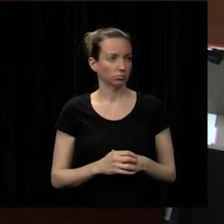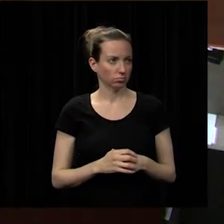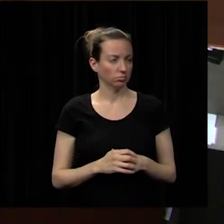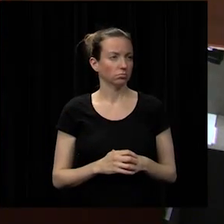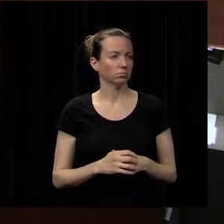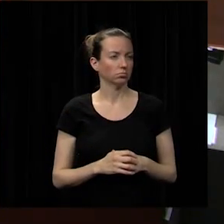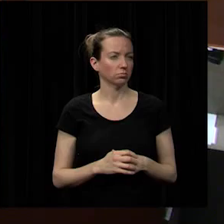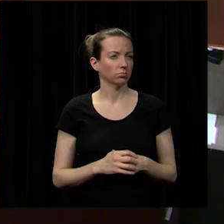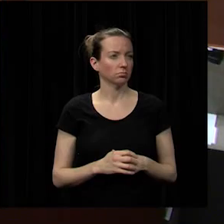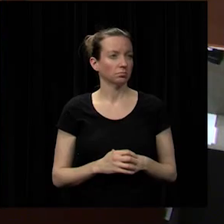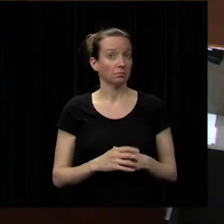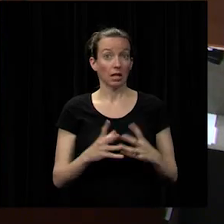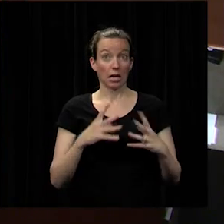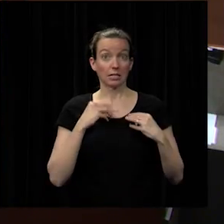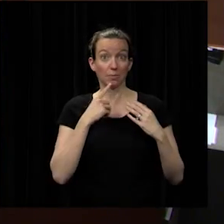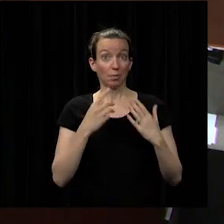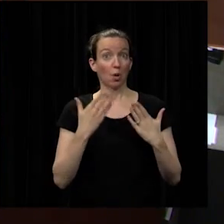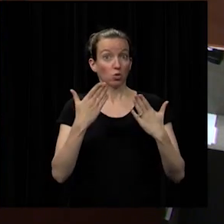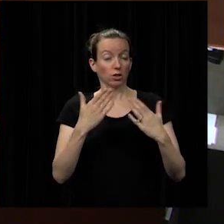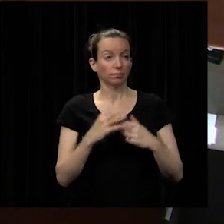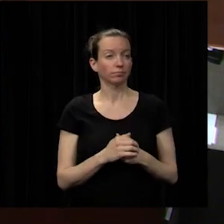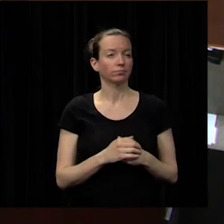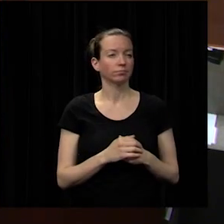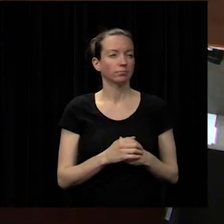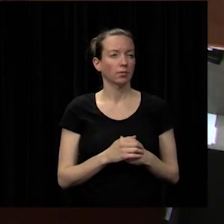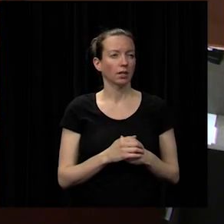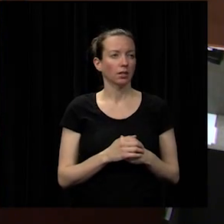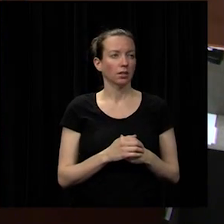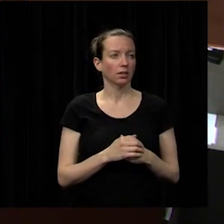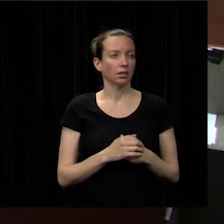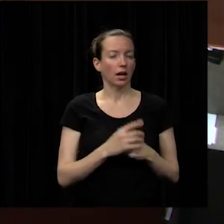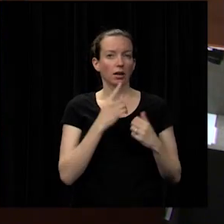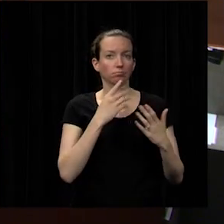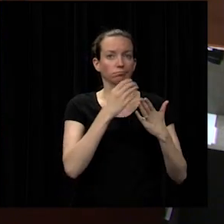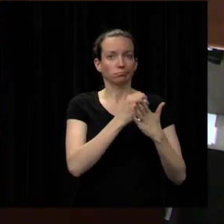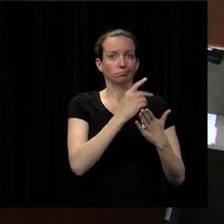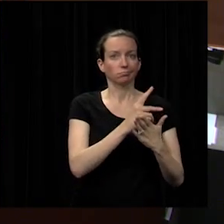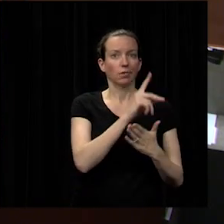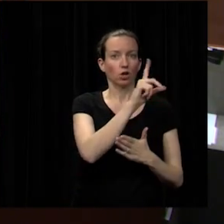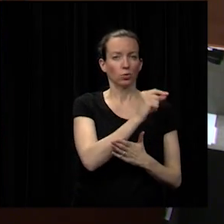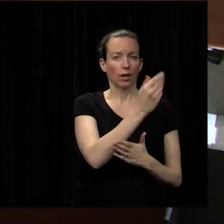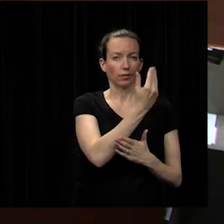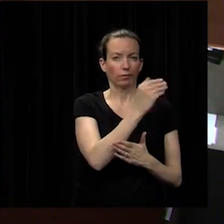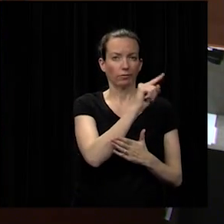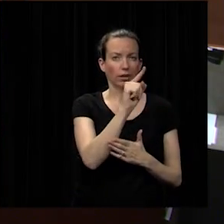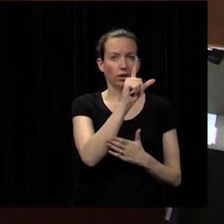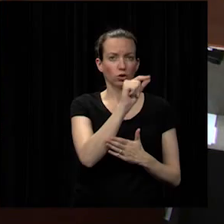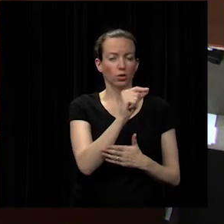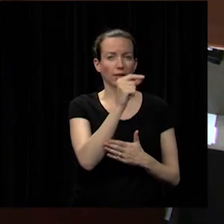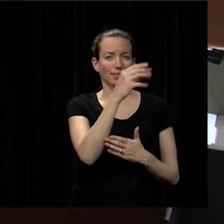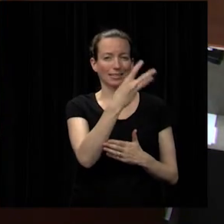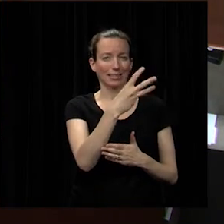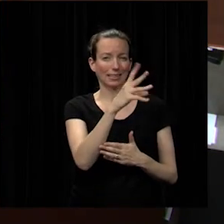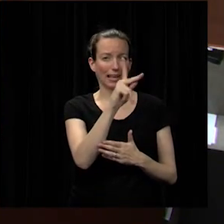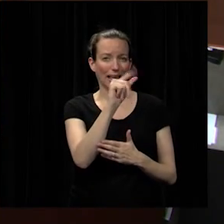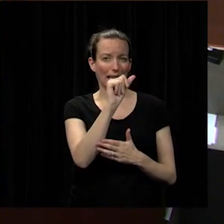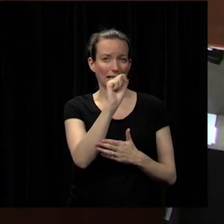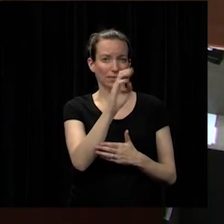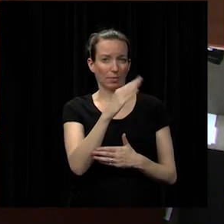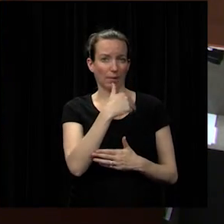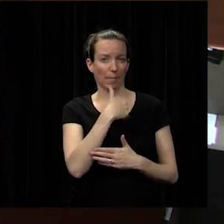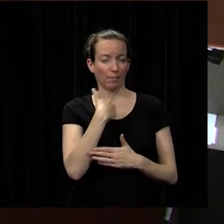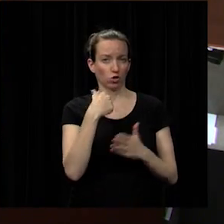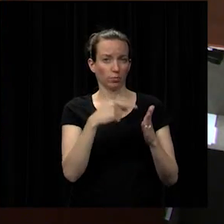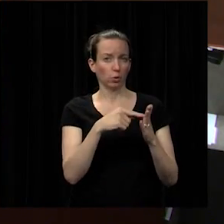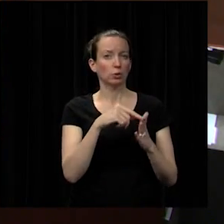i'd entertain a motion i move to approve 2015-2016 kasb membership dues of 19